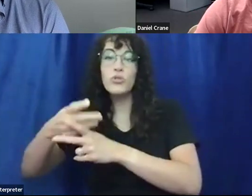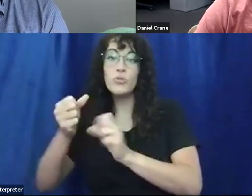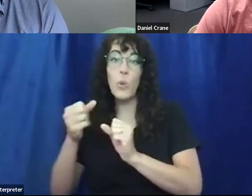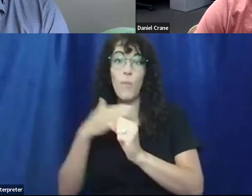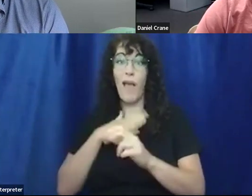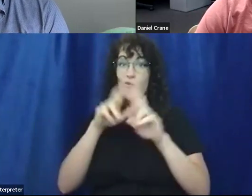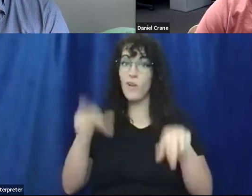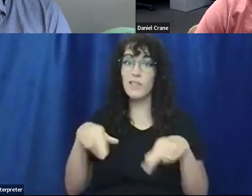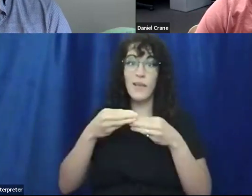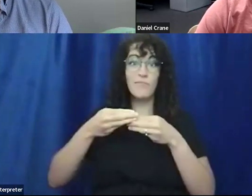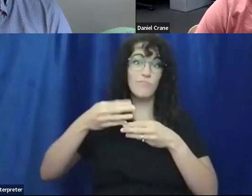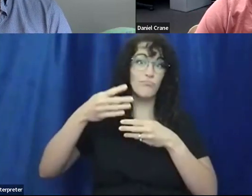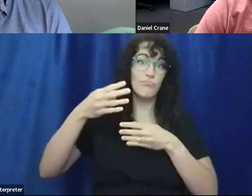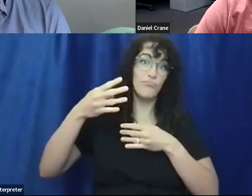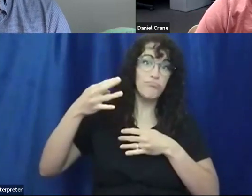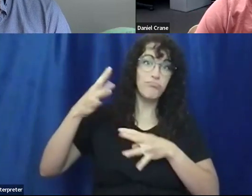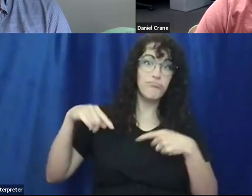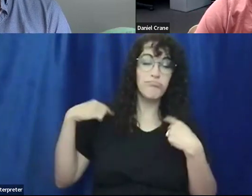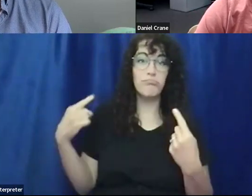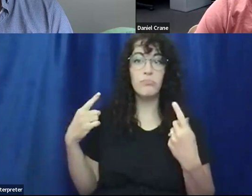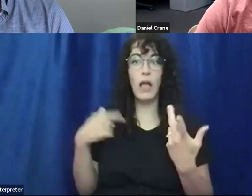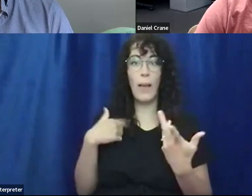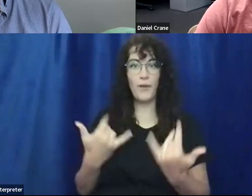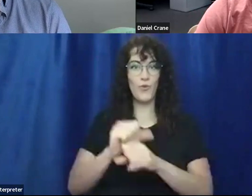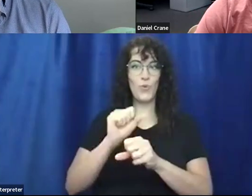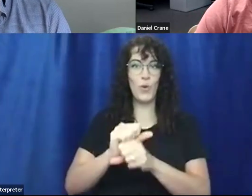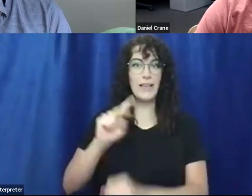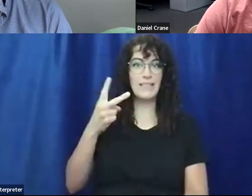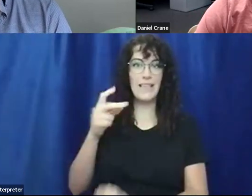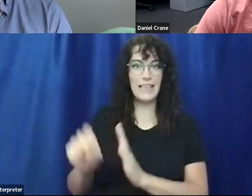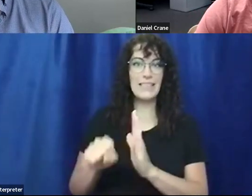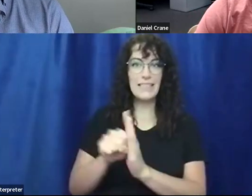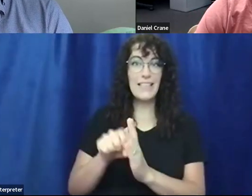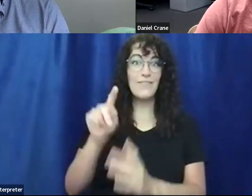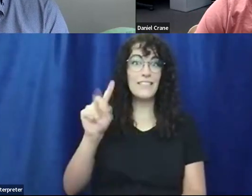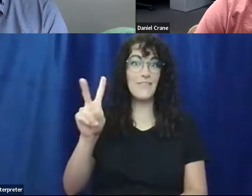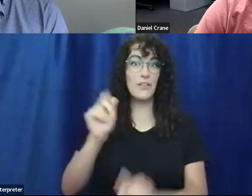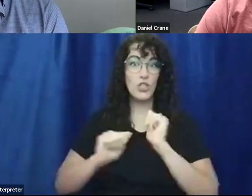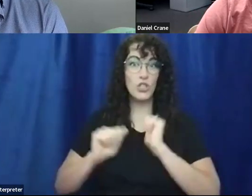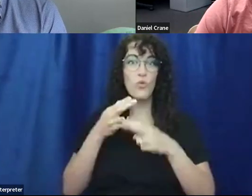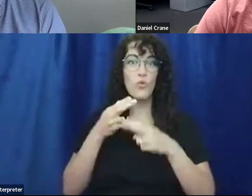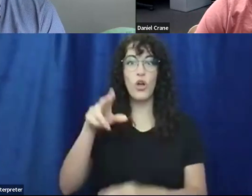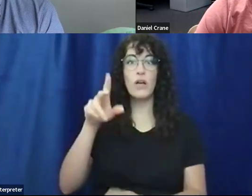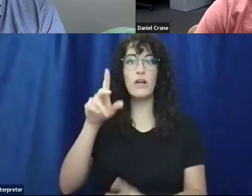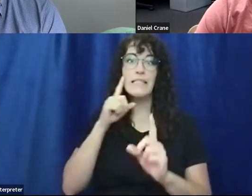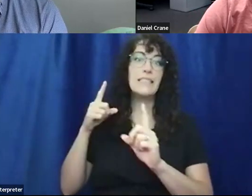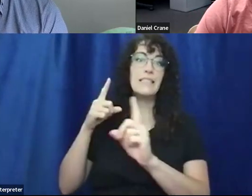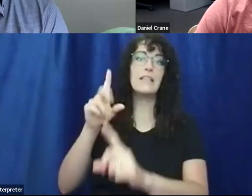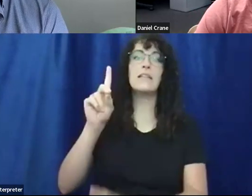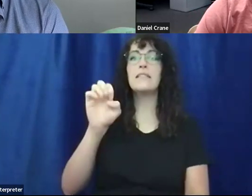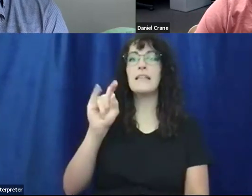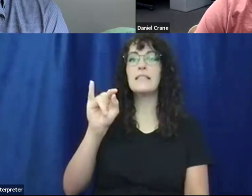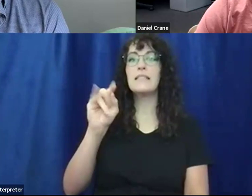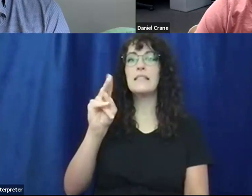ever since. Um, currently working on a second season of a, of a, of a TV show called Destination Chicago. Uh, it